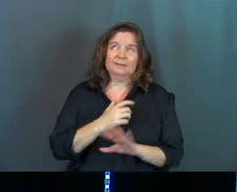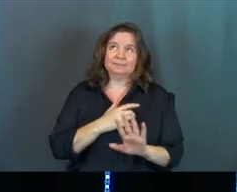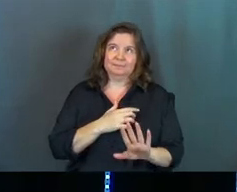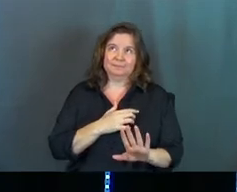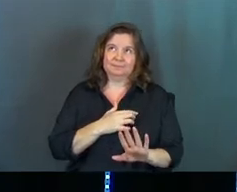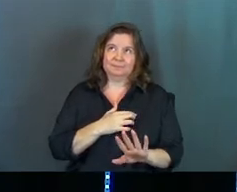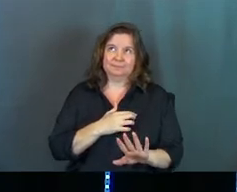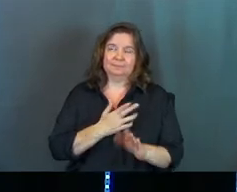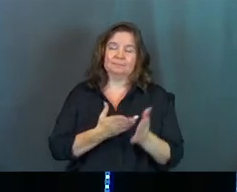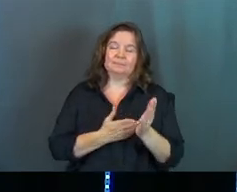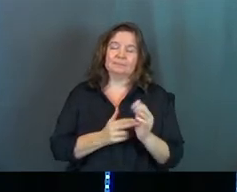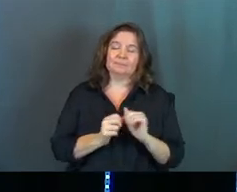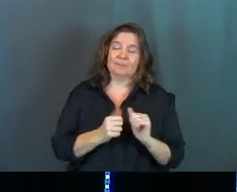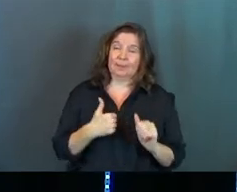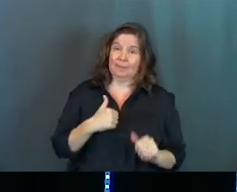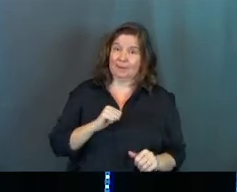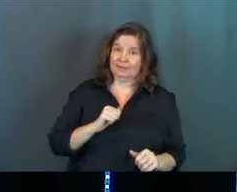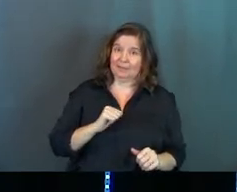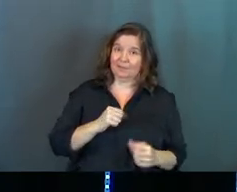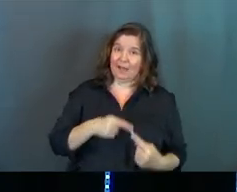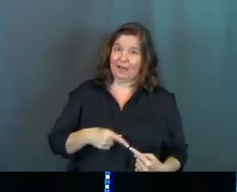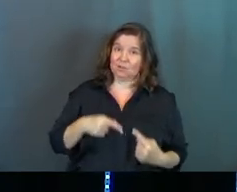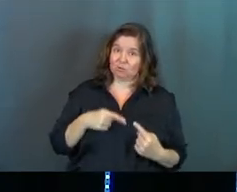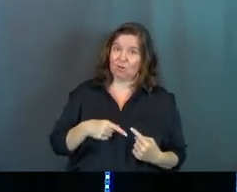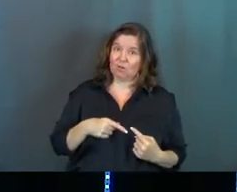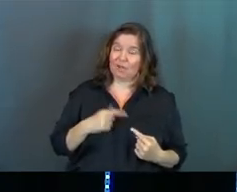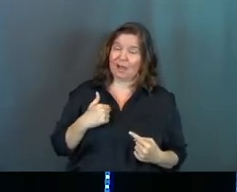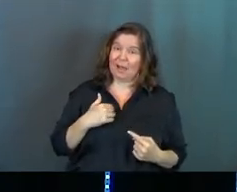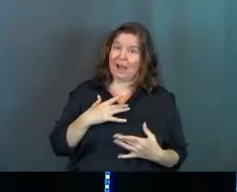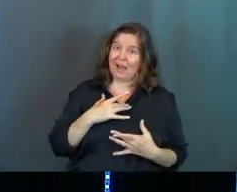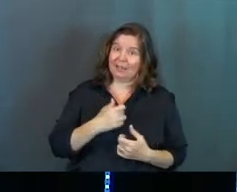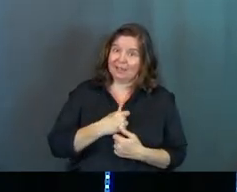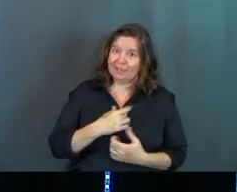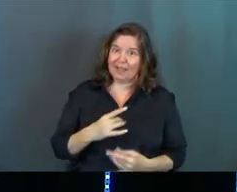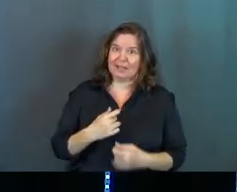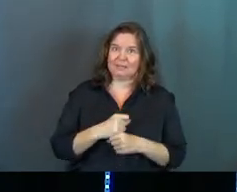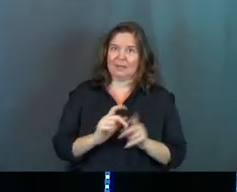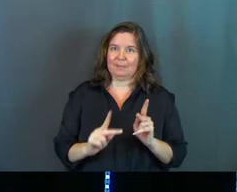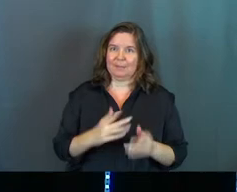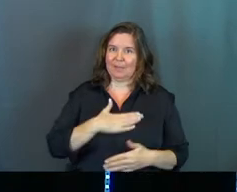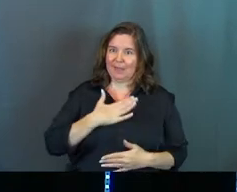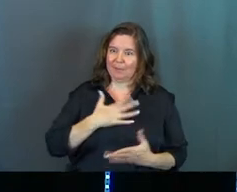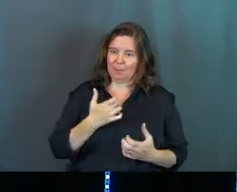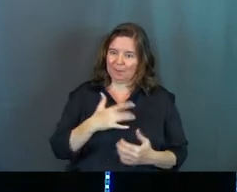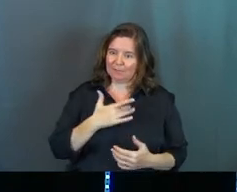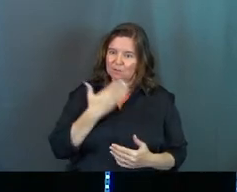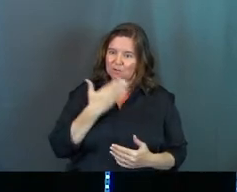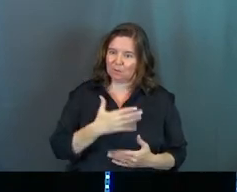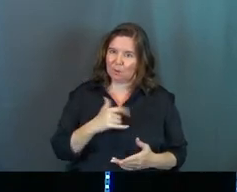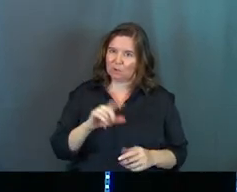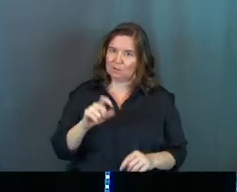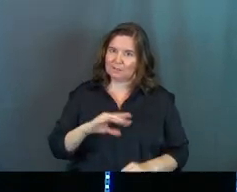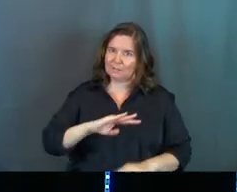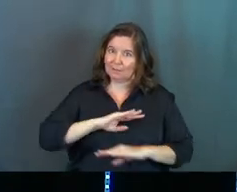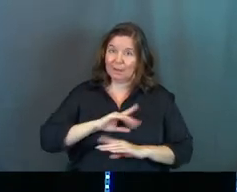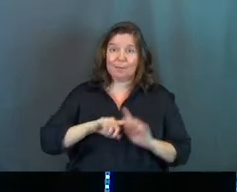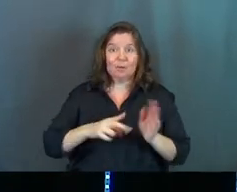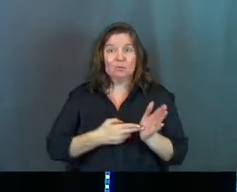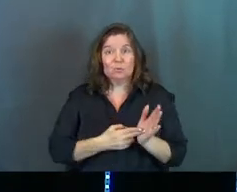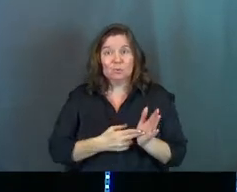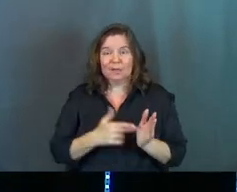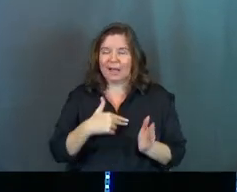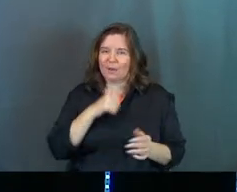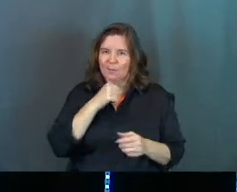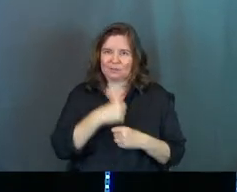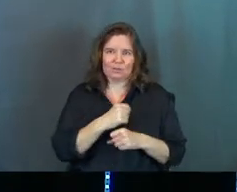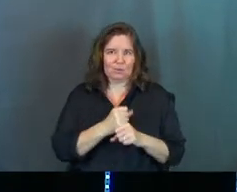not I love, I struggle to people please. I love to make people happy. I want people to feel good. I want your needs to be met. But the truth is,